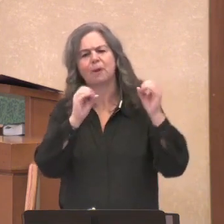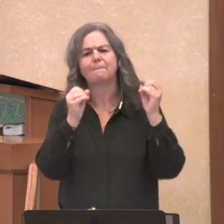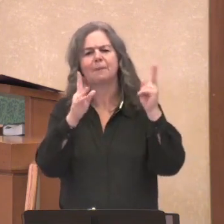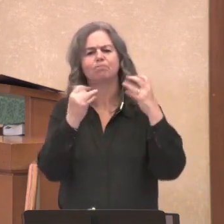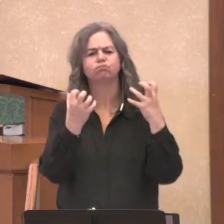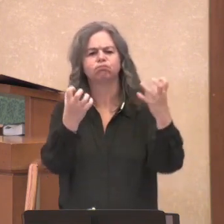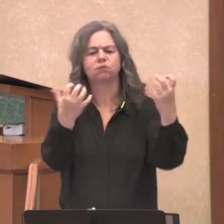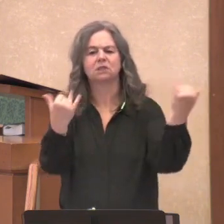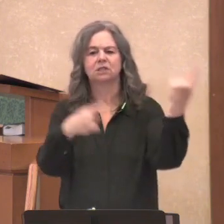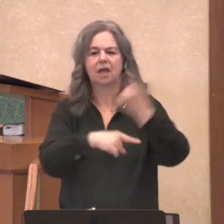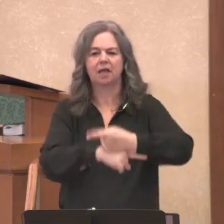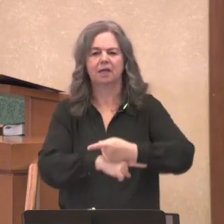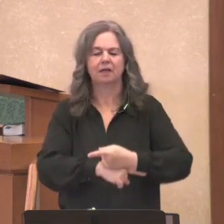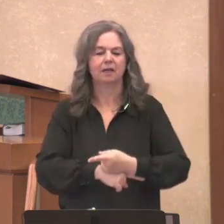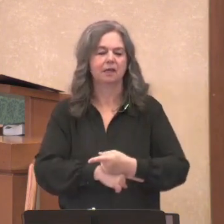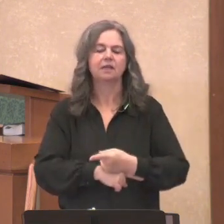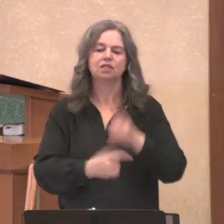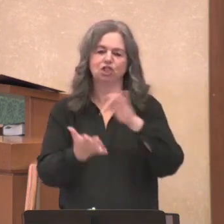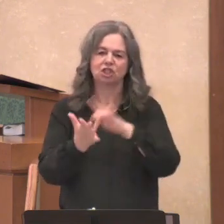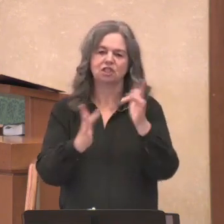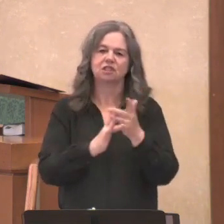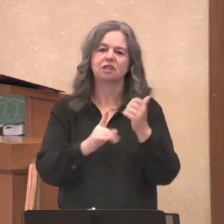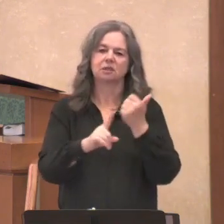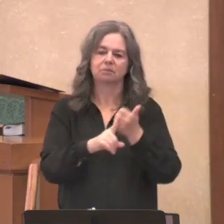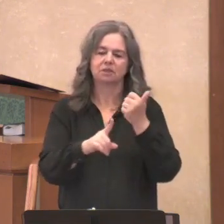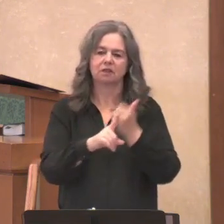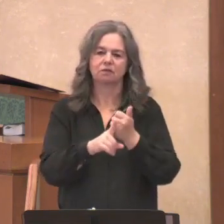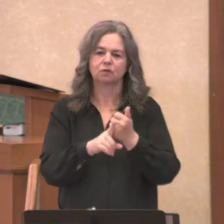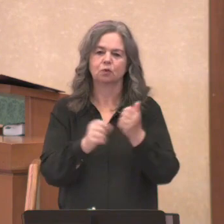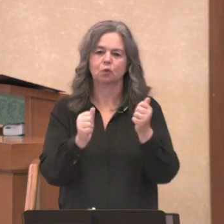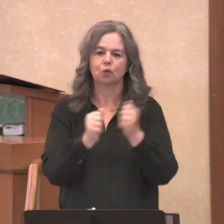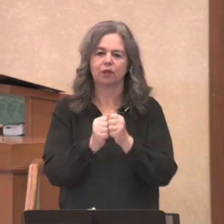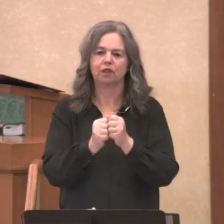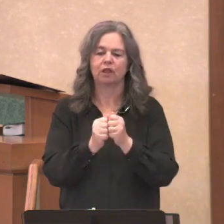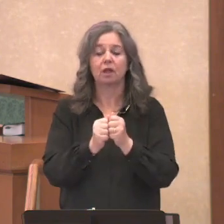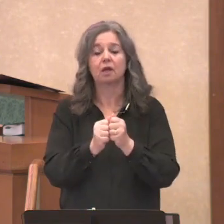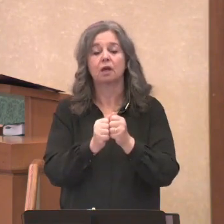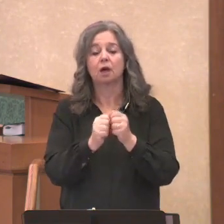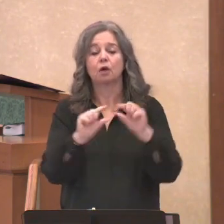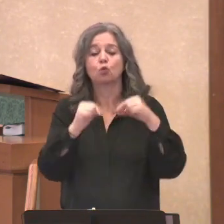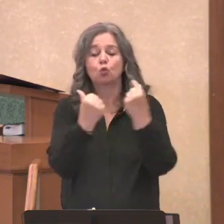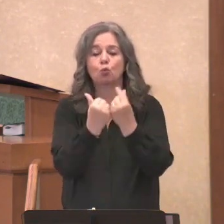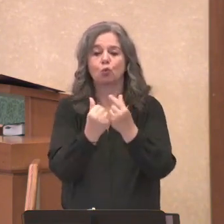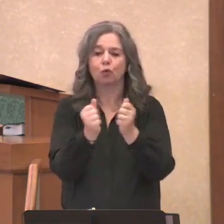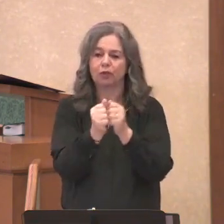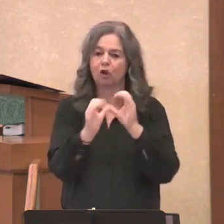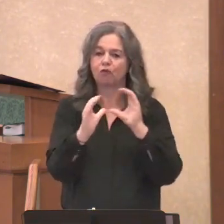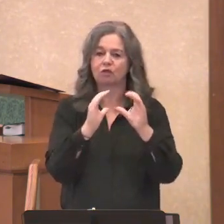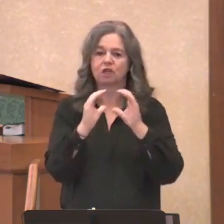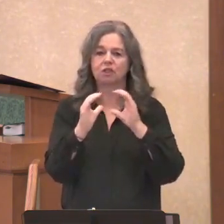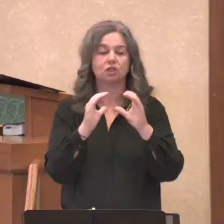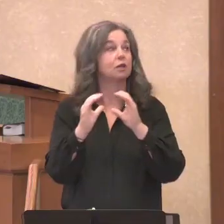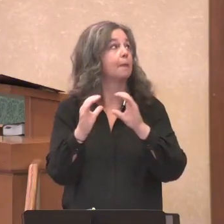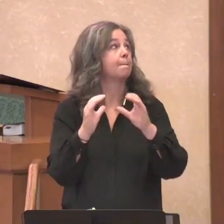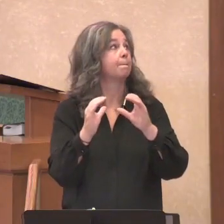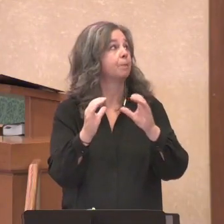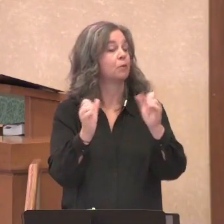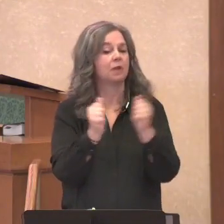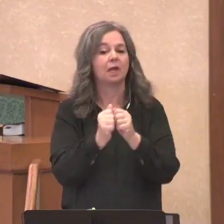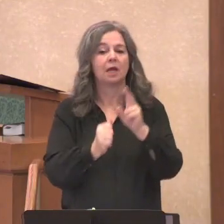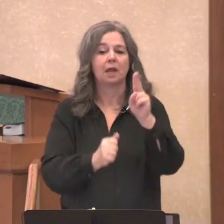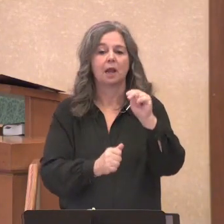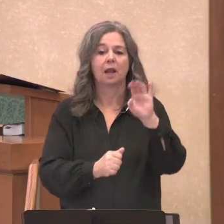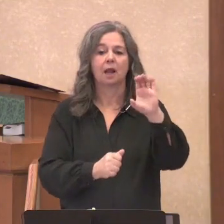John's gospel. Rather, Jesus is in the midst of a conversation. A conversation with Nicodemus.